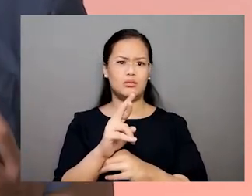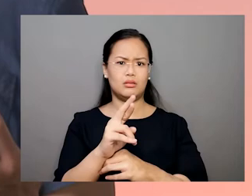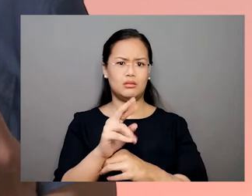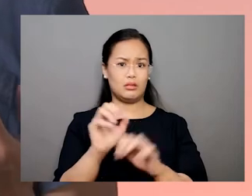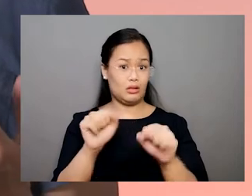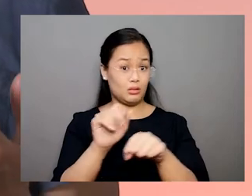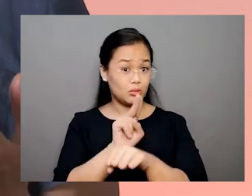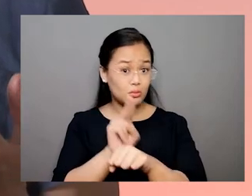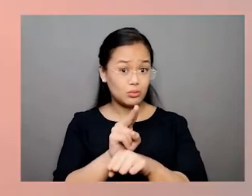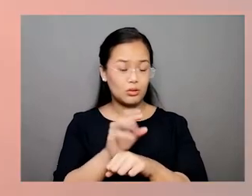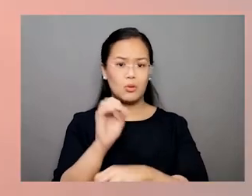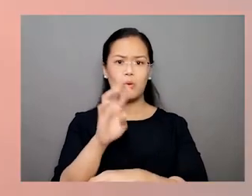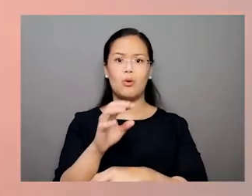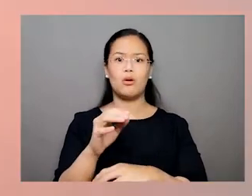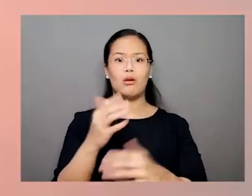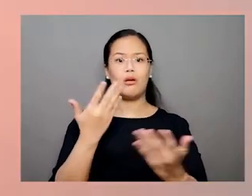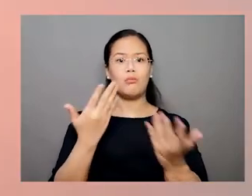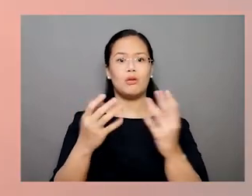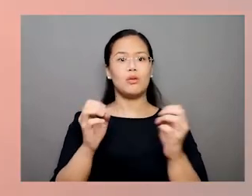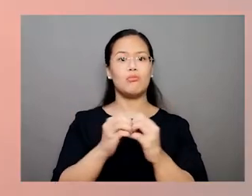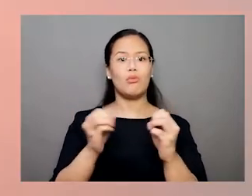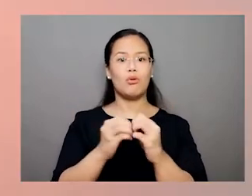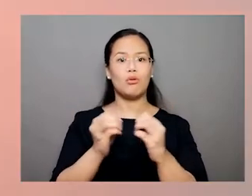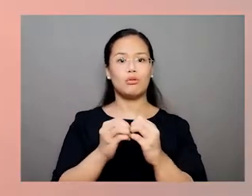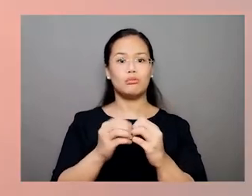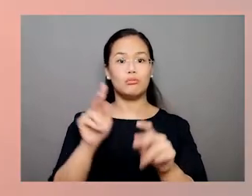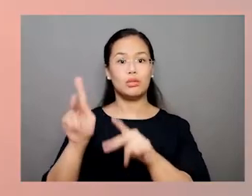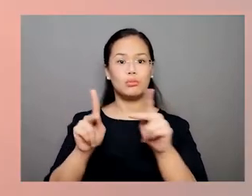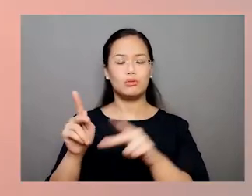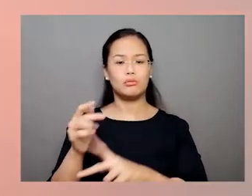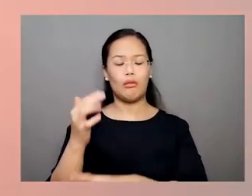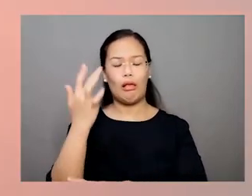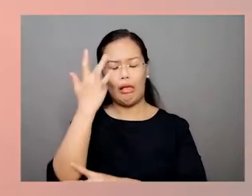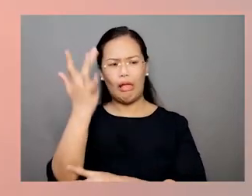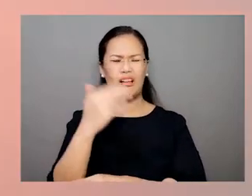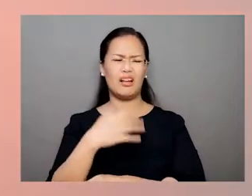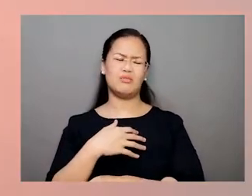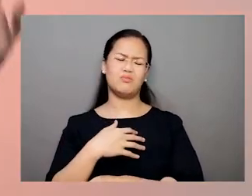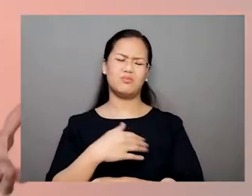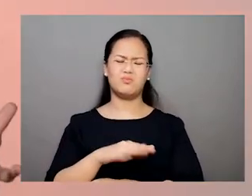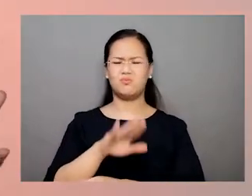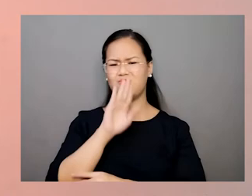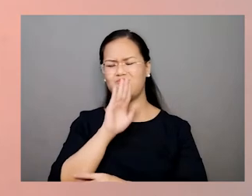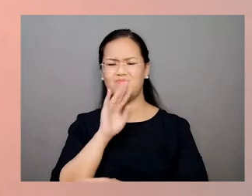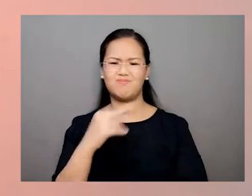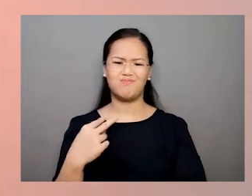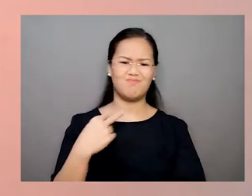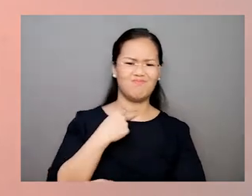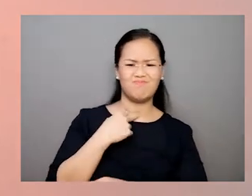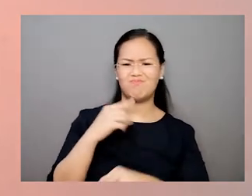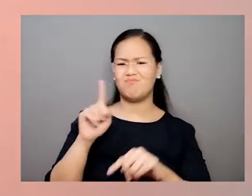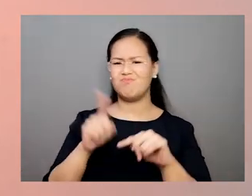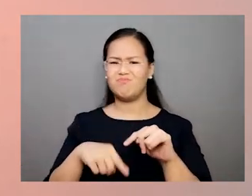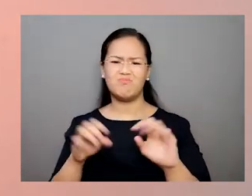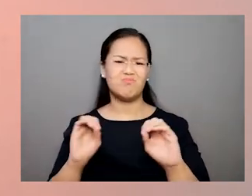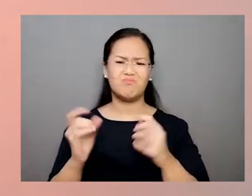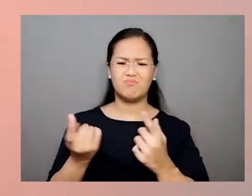useful? Or will it just help people realize the hopelessness of their situation?